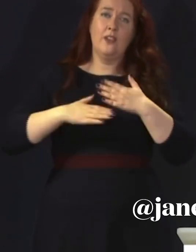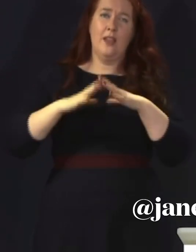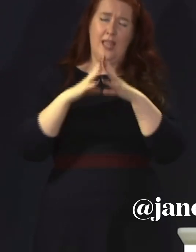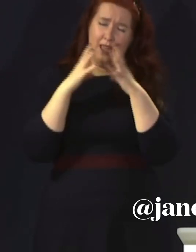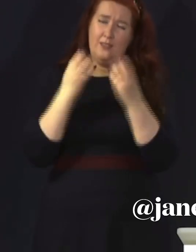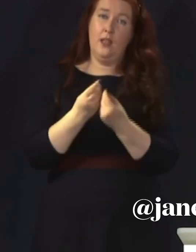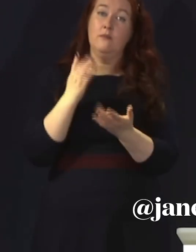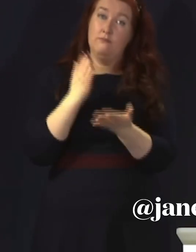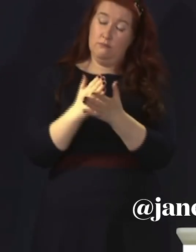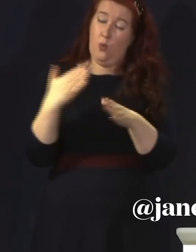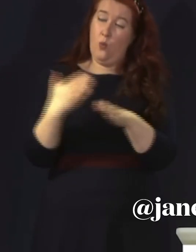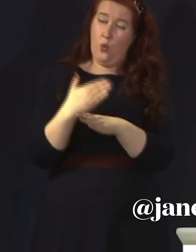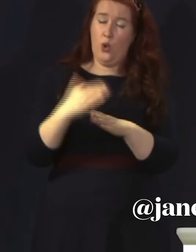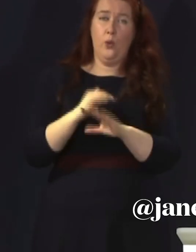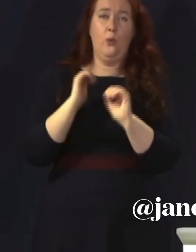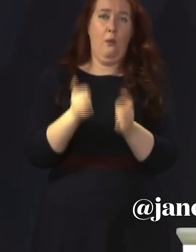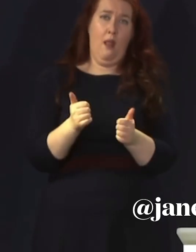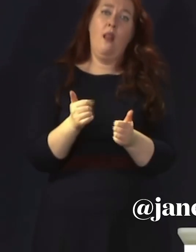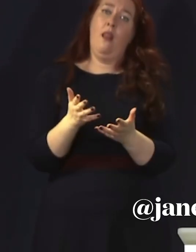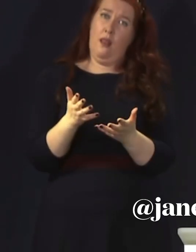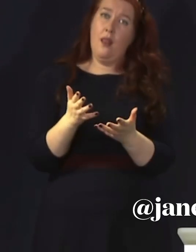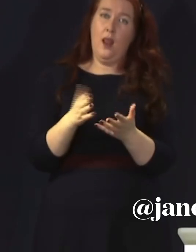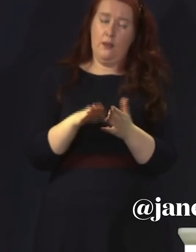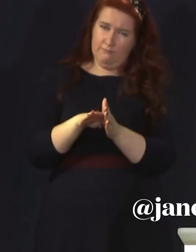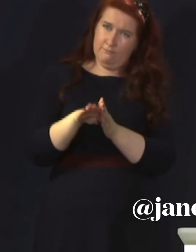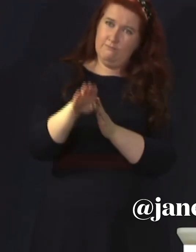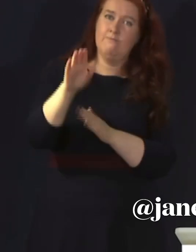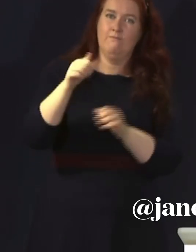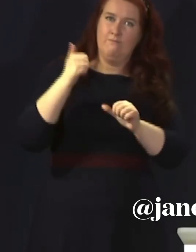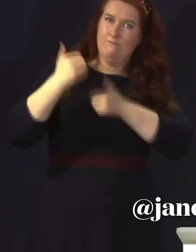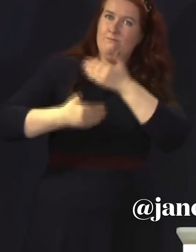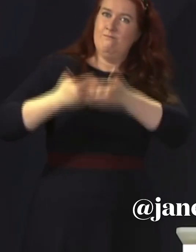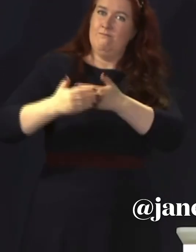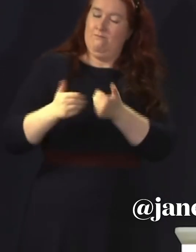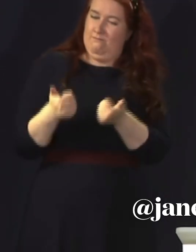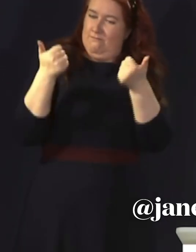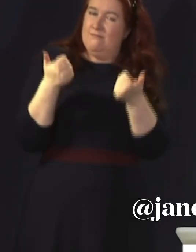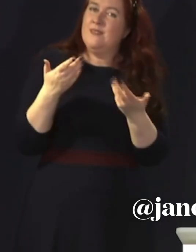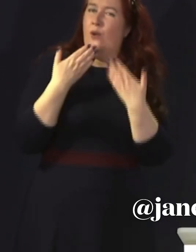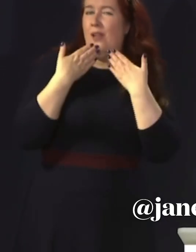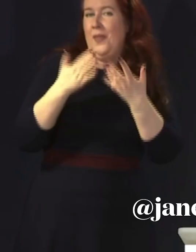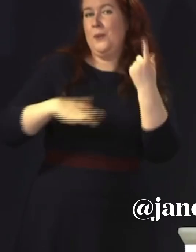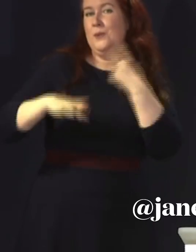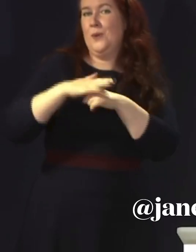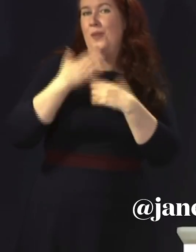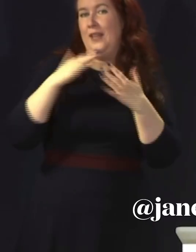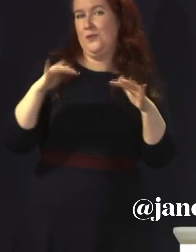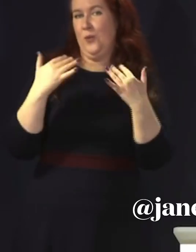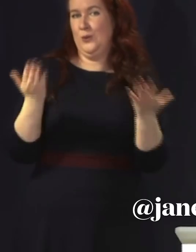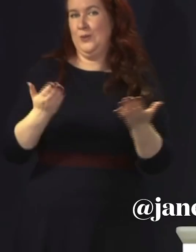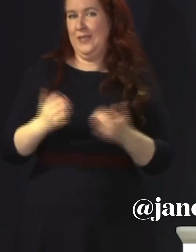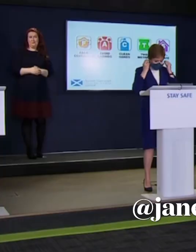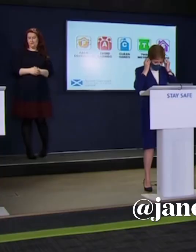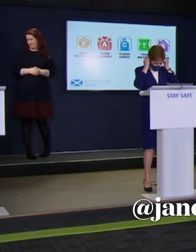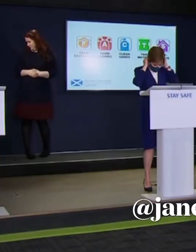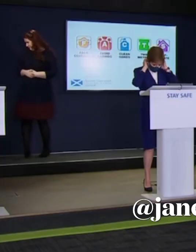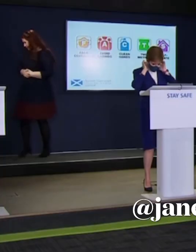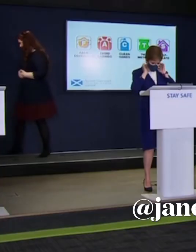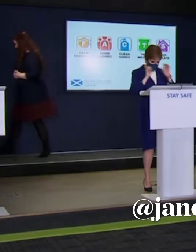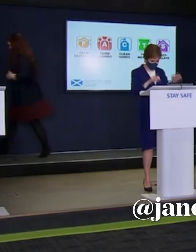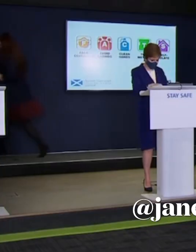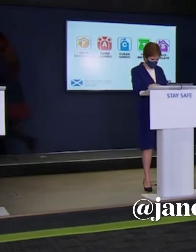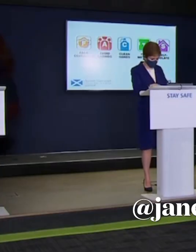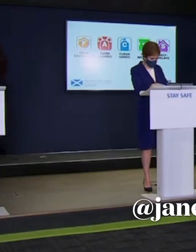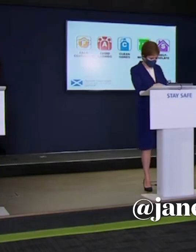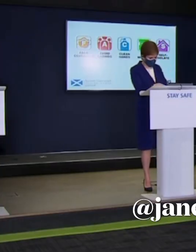and still keep your eye on everything. I mean, do we want to fuck this up with the madness? I'm sorry, I've done nothing but swear the day. It's just how I'm feeling.